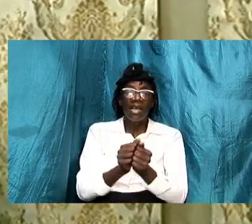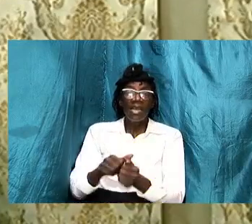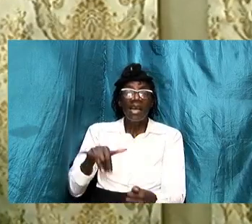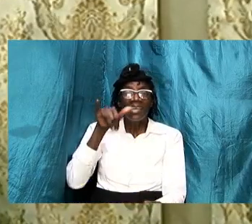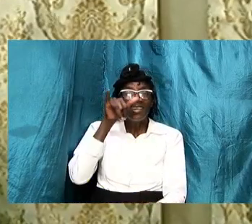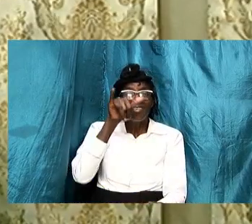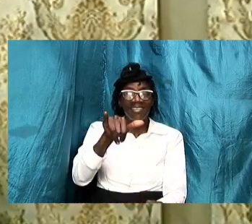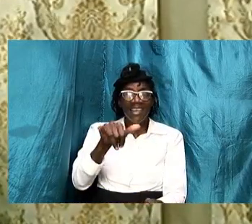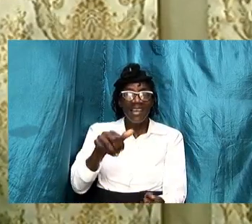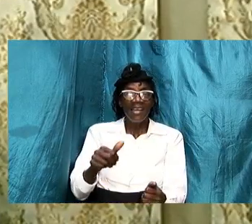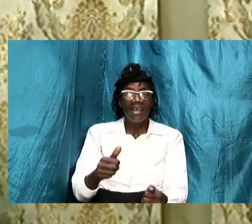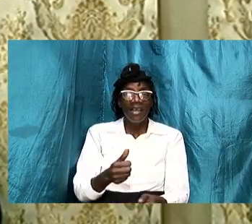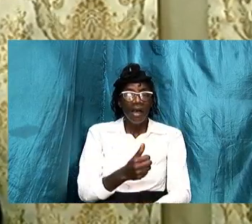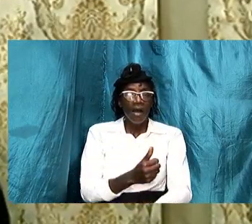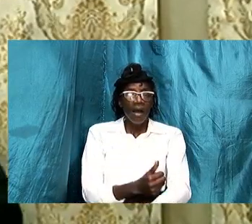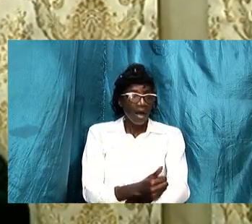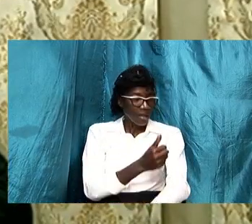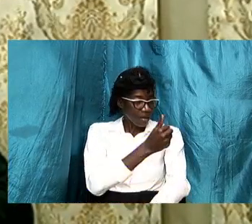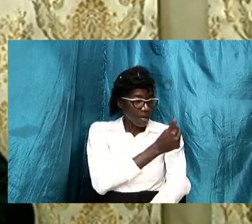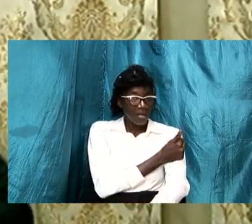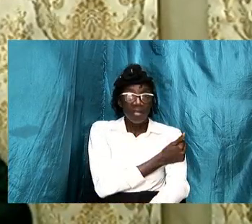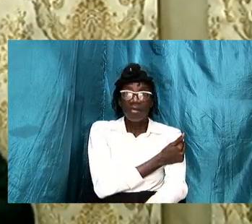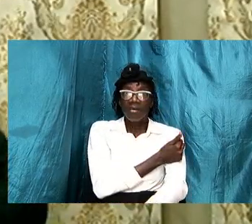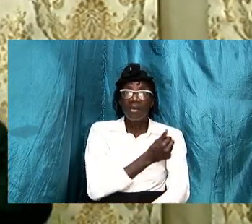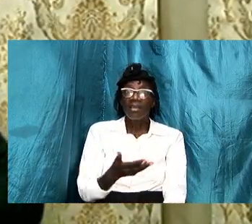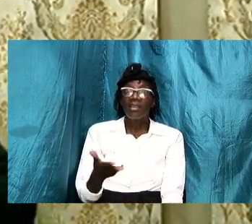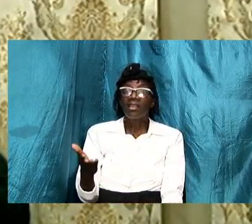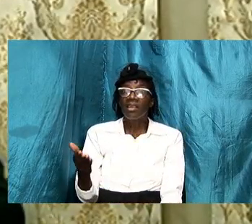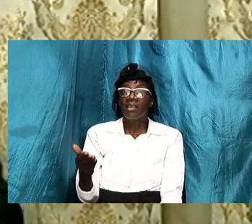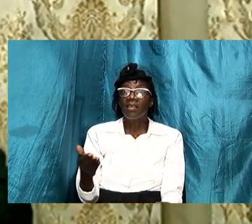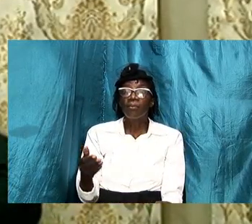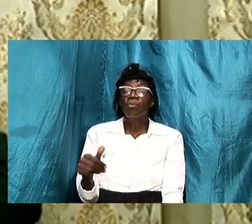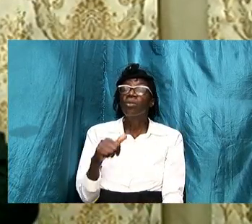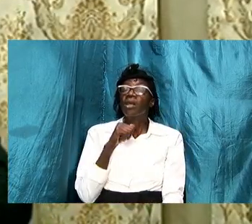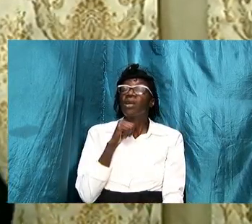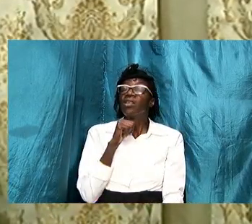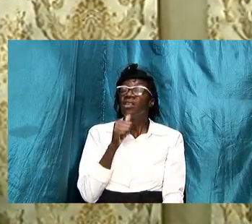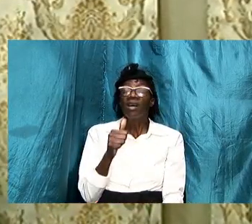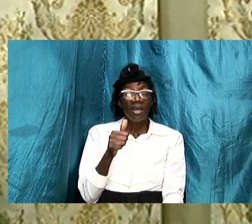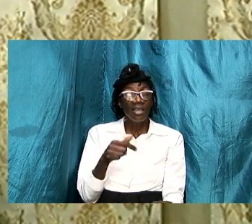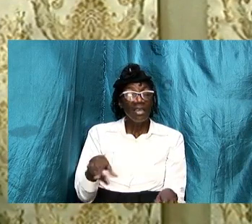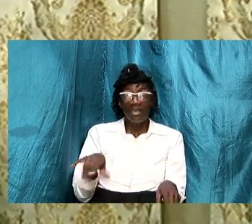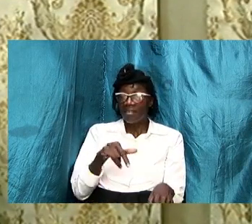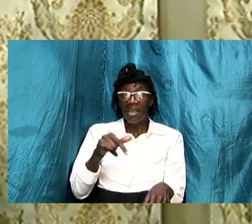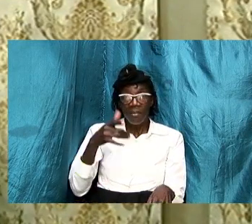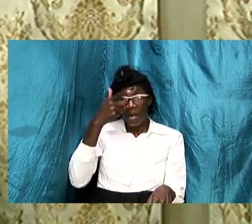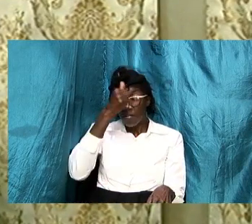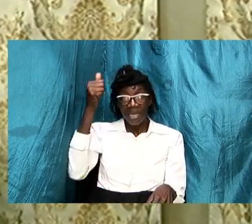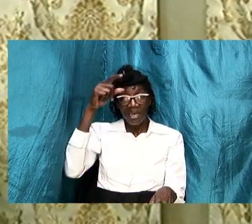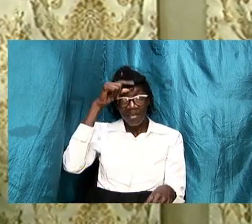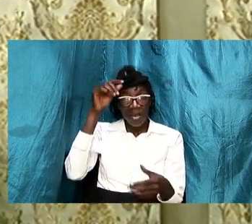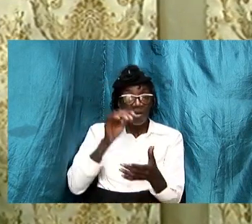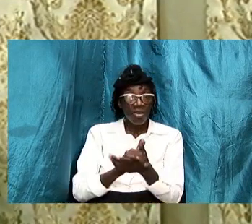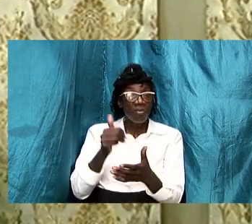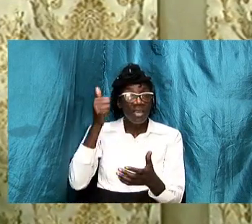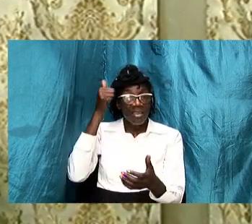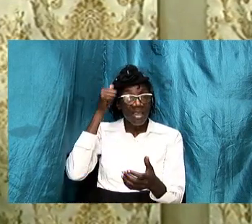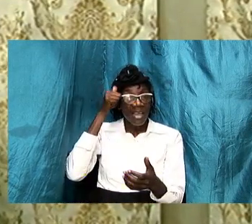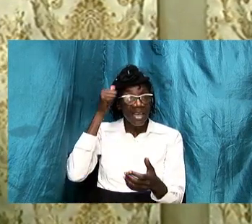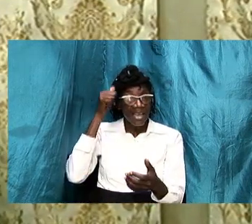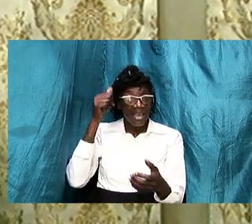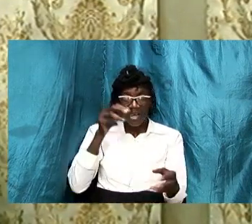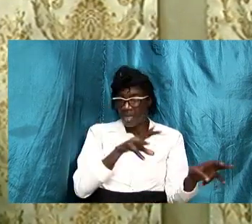so this is not something where the husband because he is the head gives his edict and that is it no